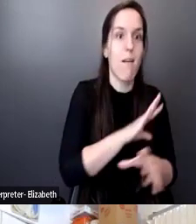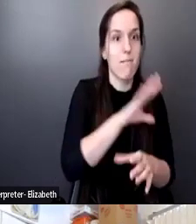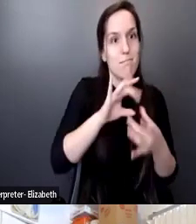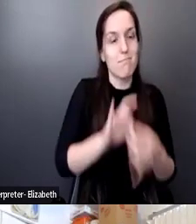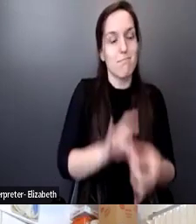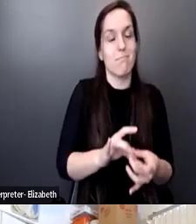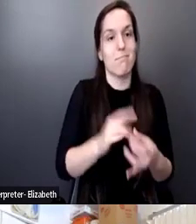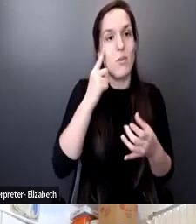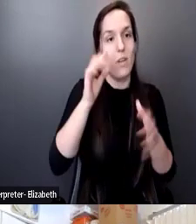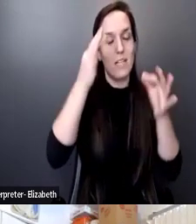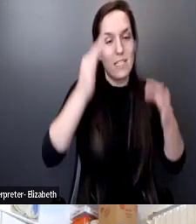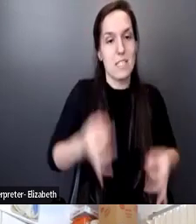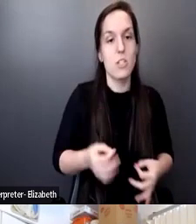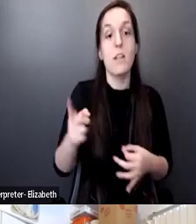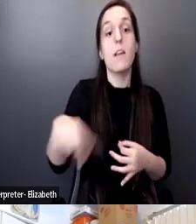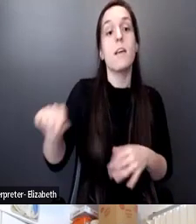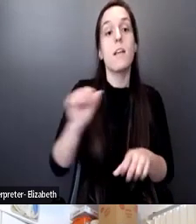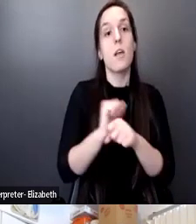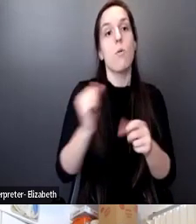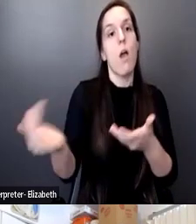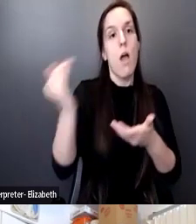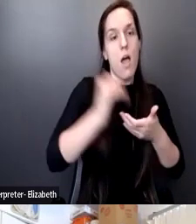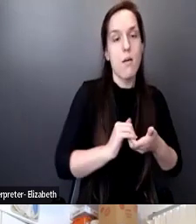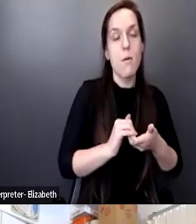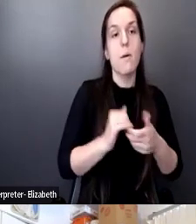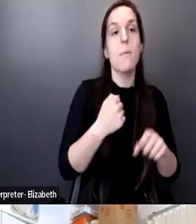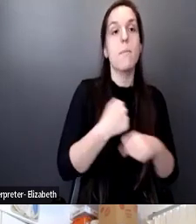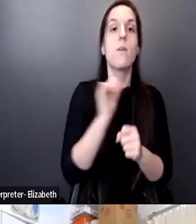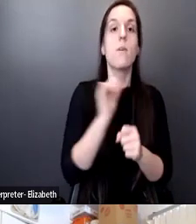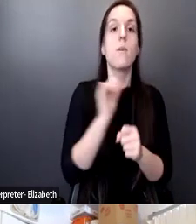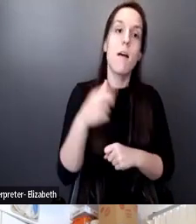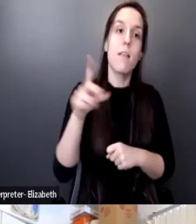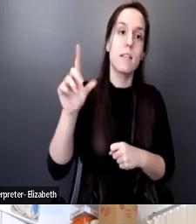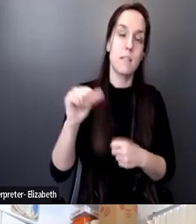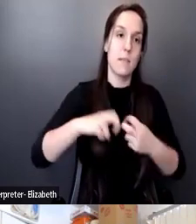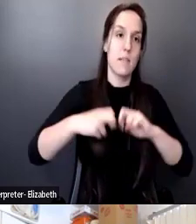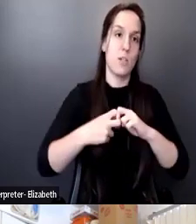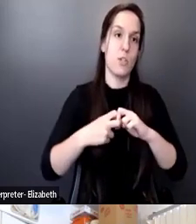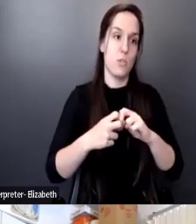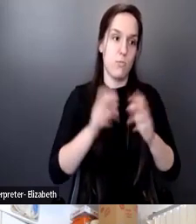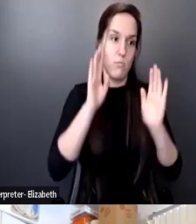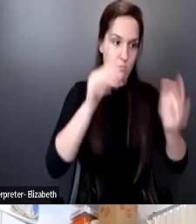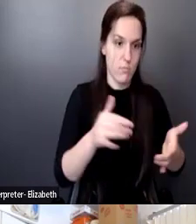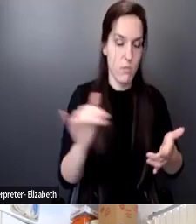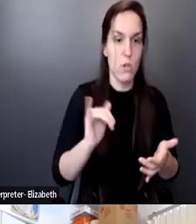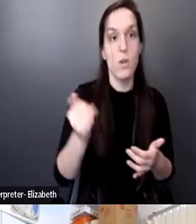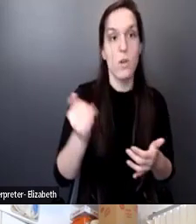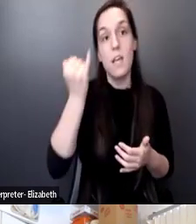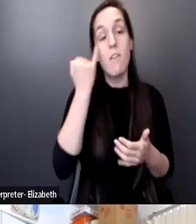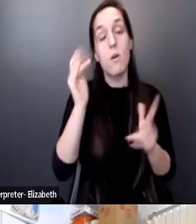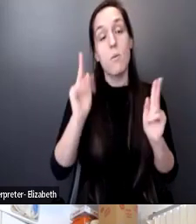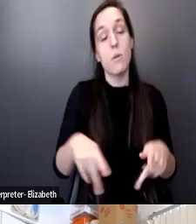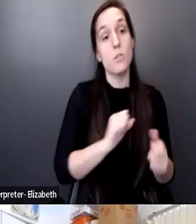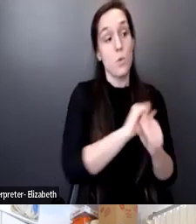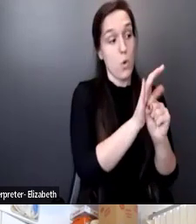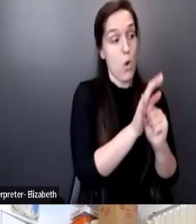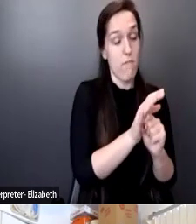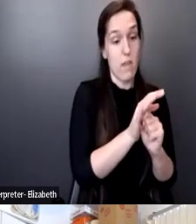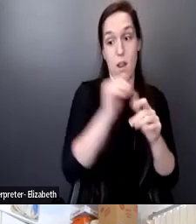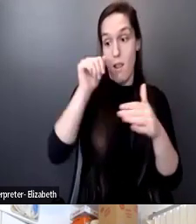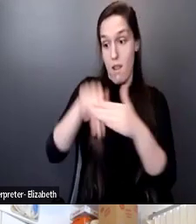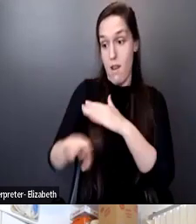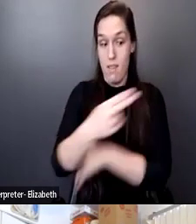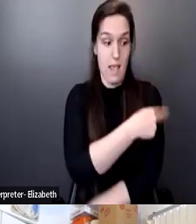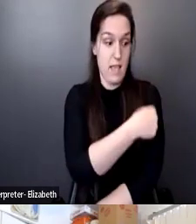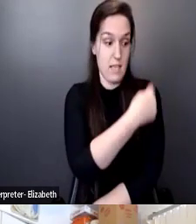also worked with us to make sure that other disability issues were addressed. So, for example, if someone with COVID went into a hospital during the height of the